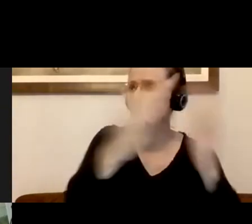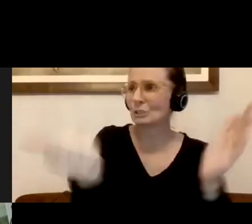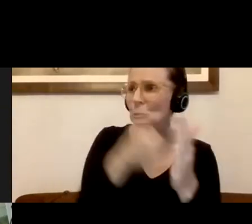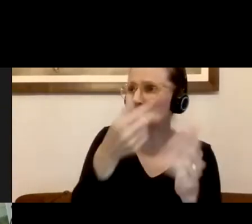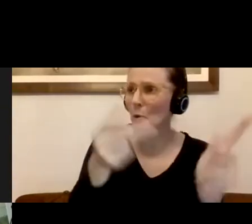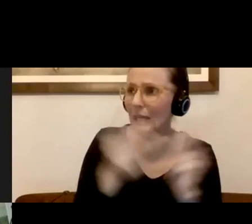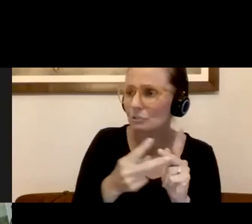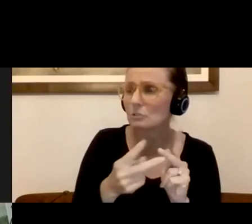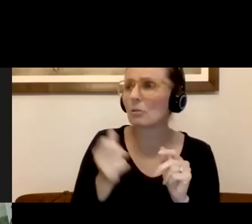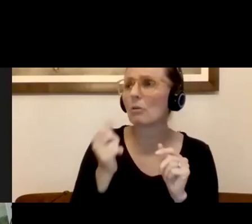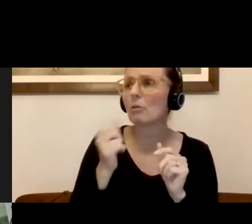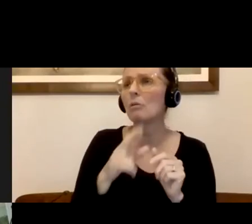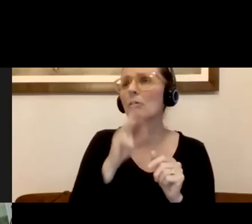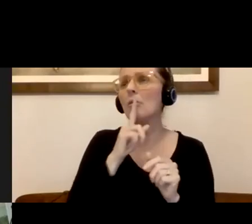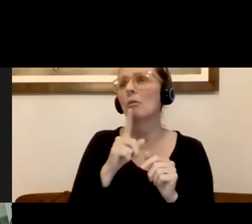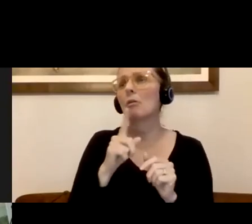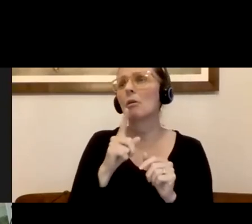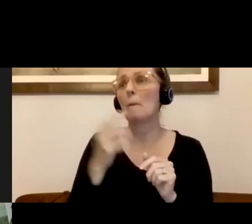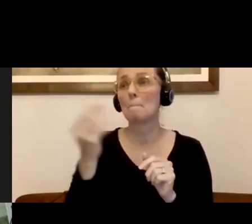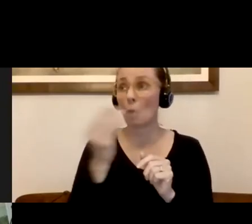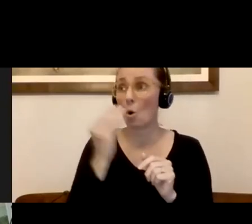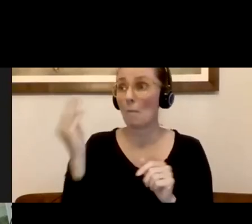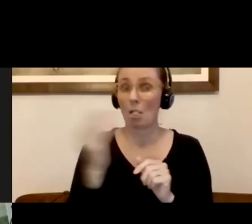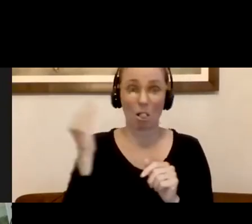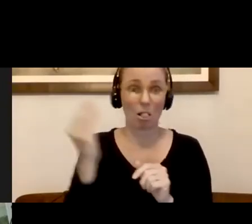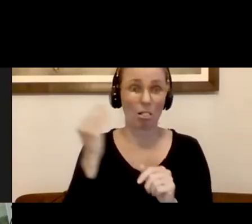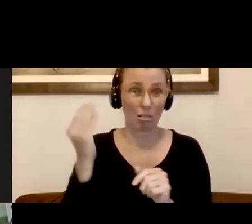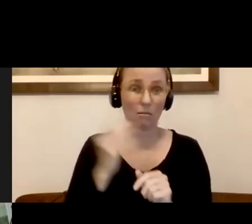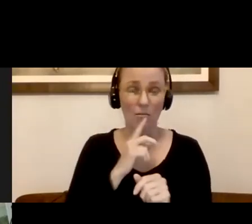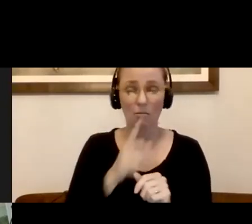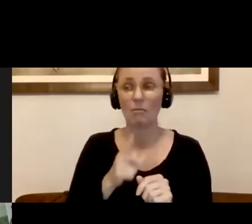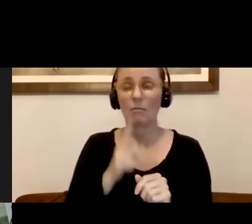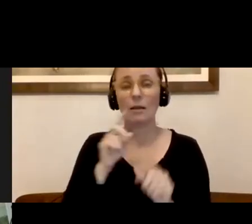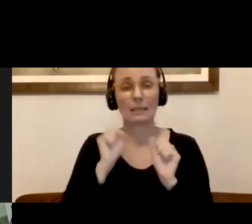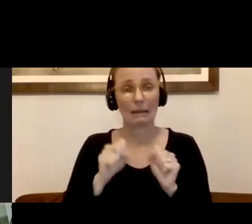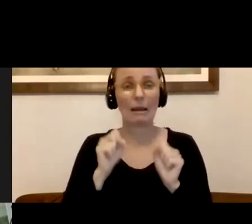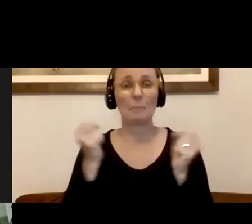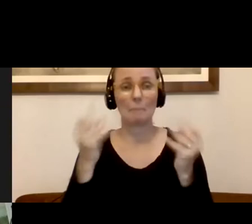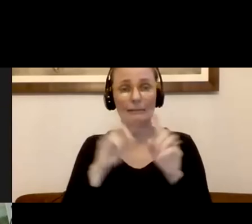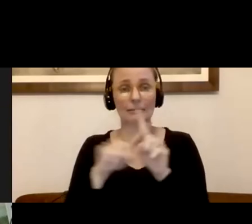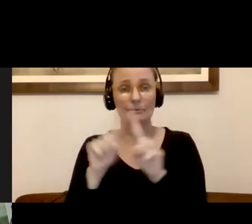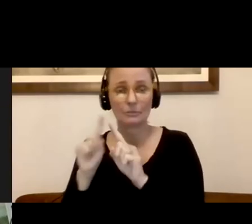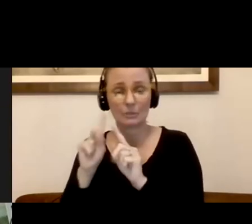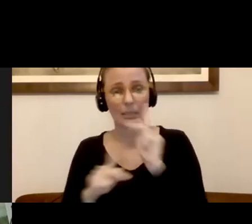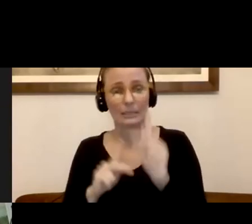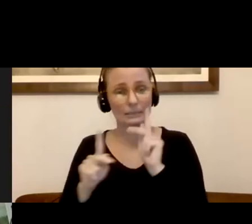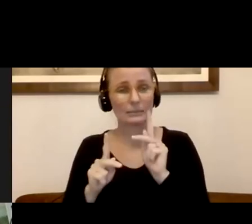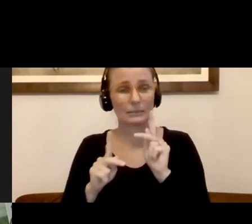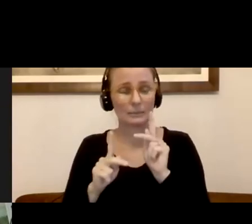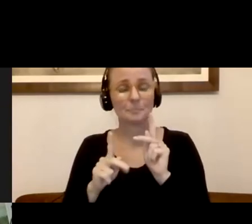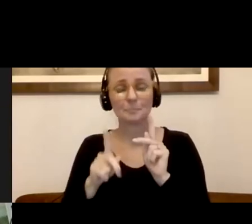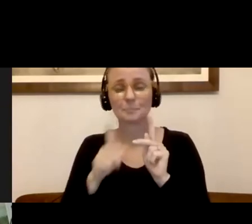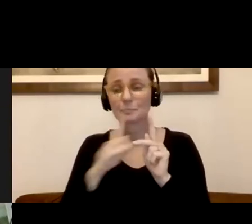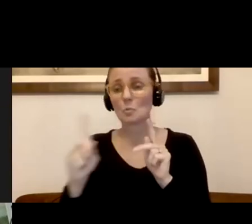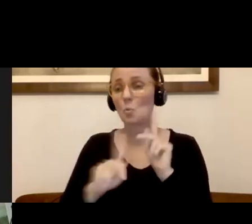more so now is looking at a mobile location. They can go to multiple sites, um, so that we can actually be, uh, where people